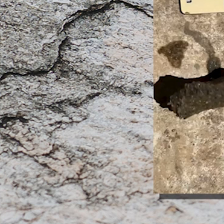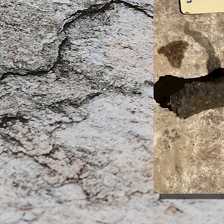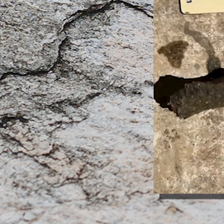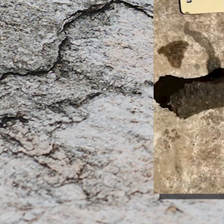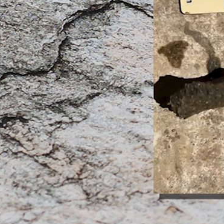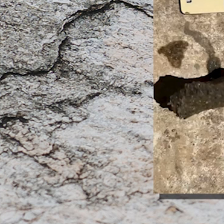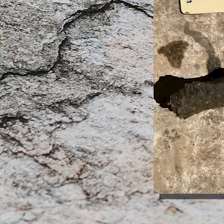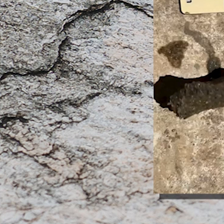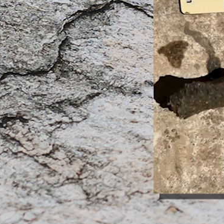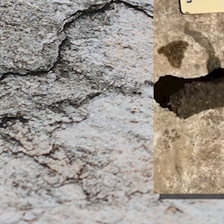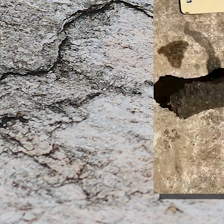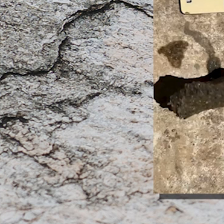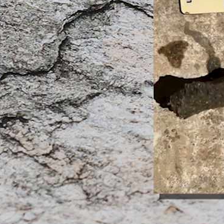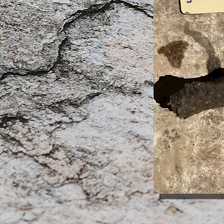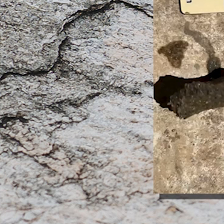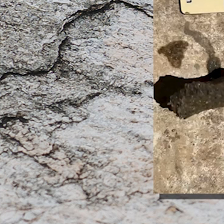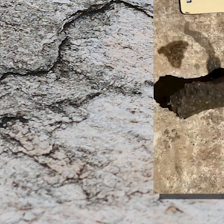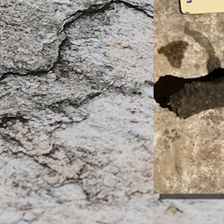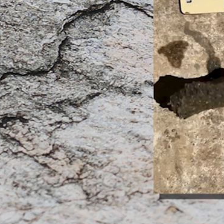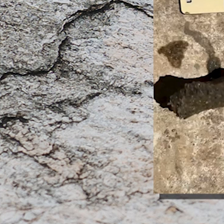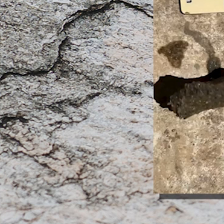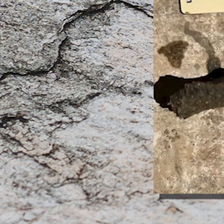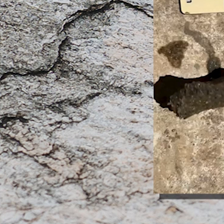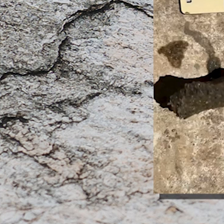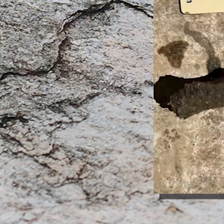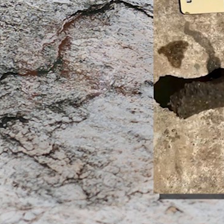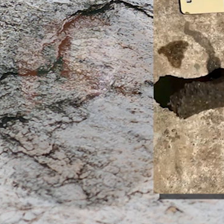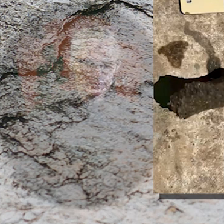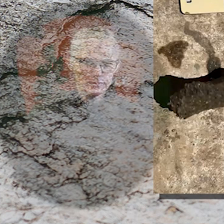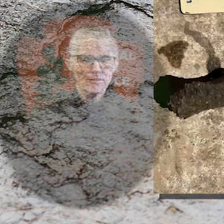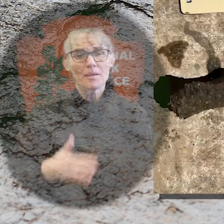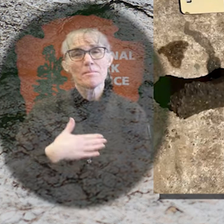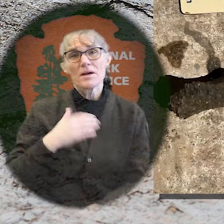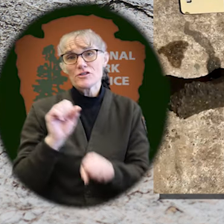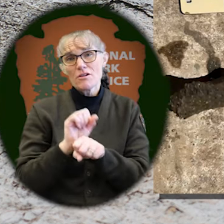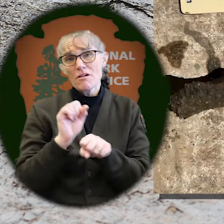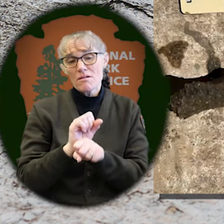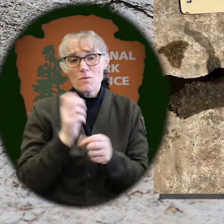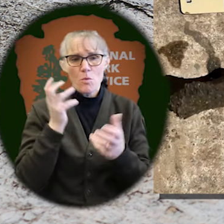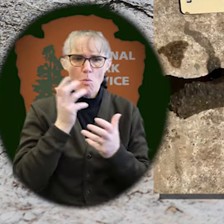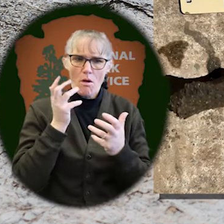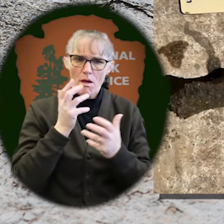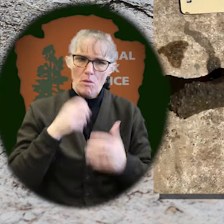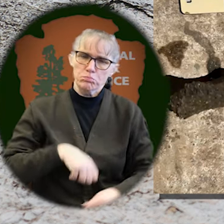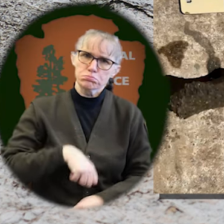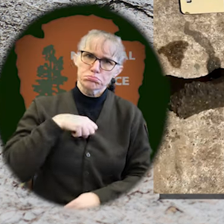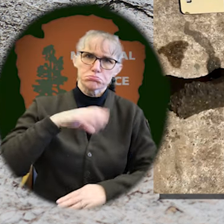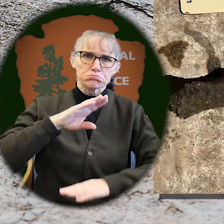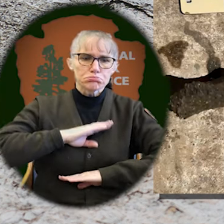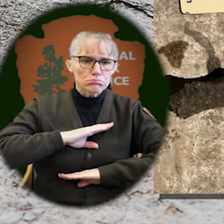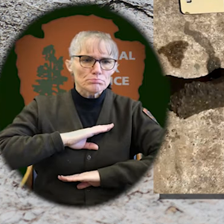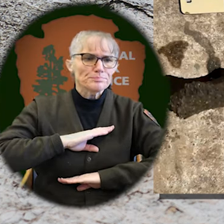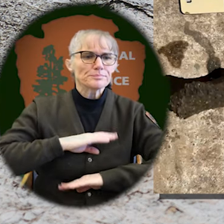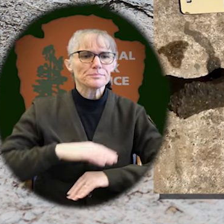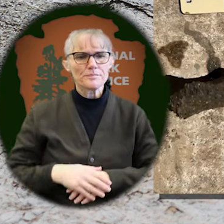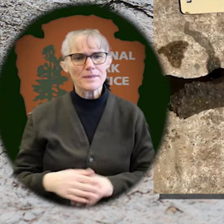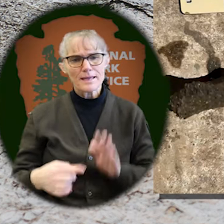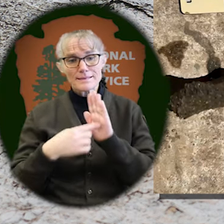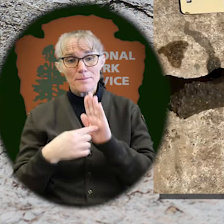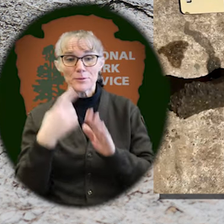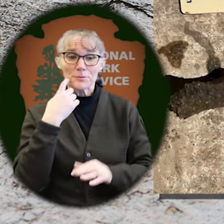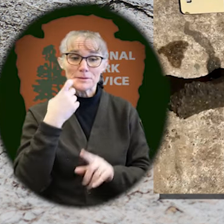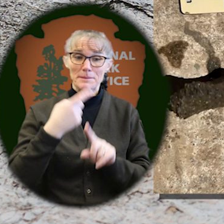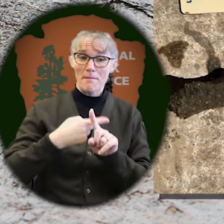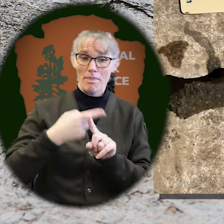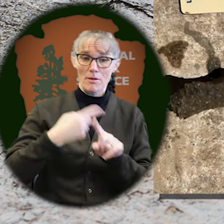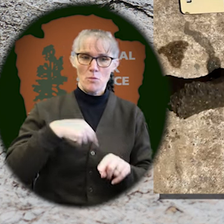Right, a cylindrical bone covered in dirt rests on clumps of dirt next to another GSA ruler. And so my profession can be very rewarding. For example,